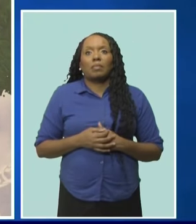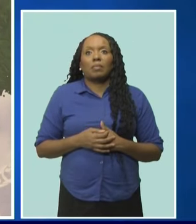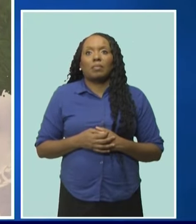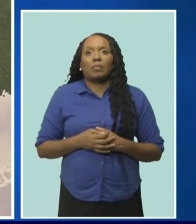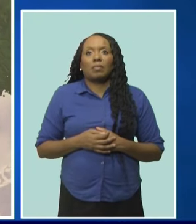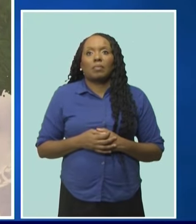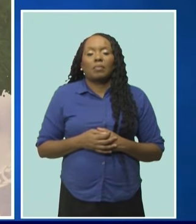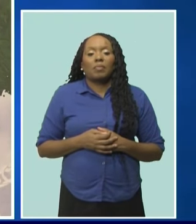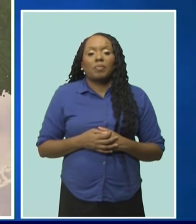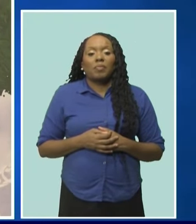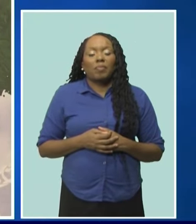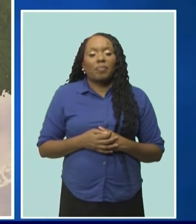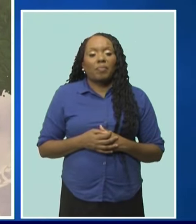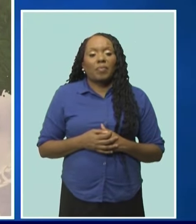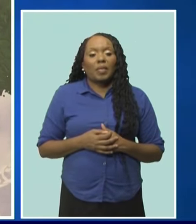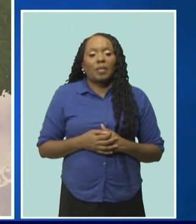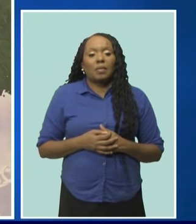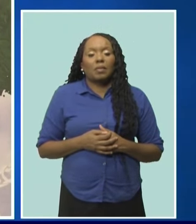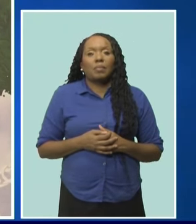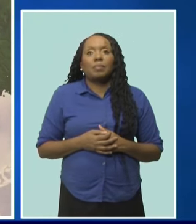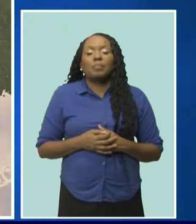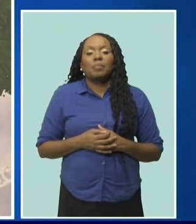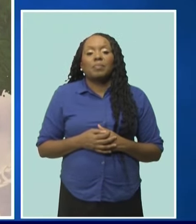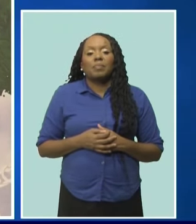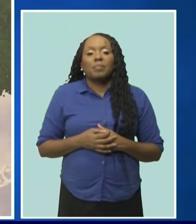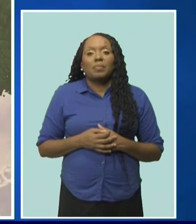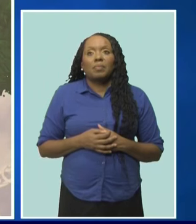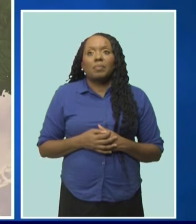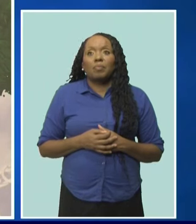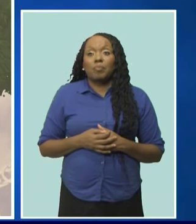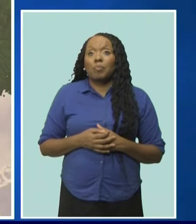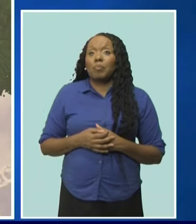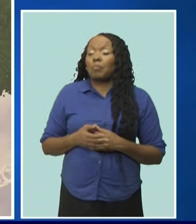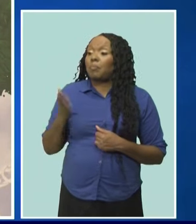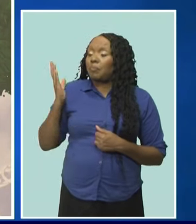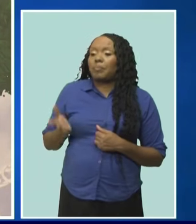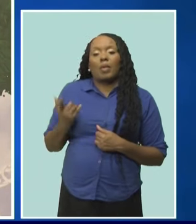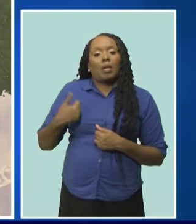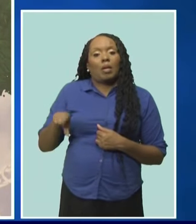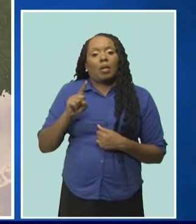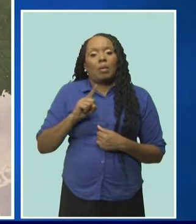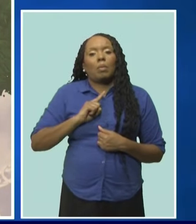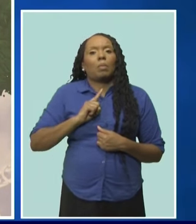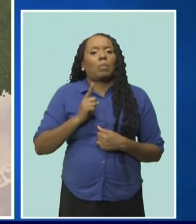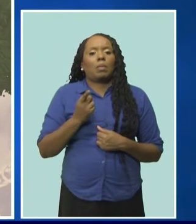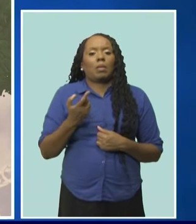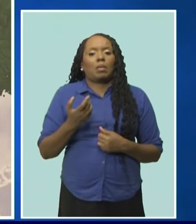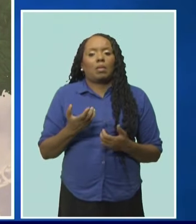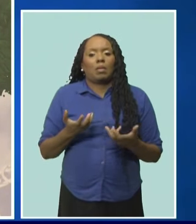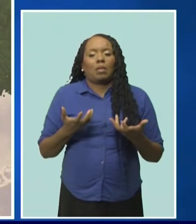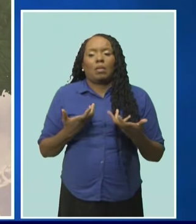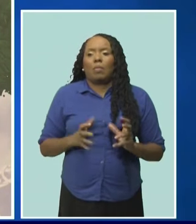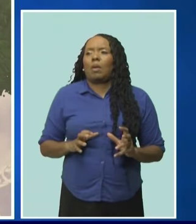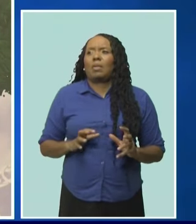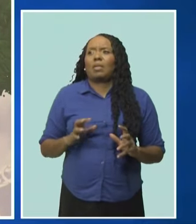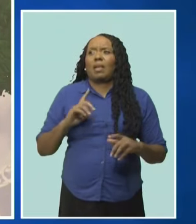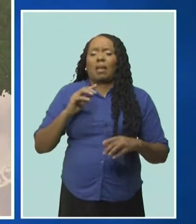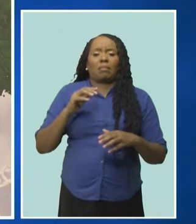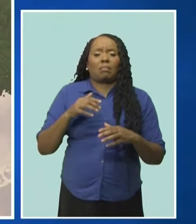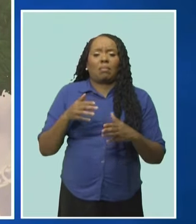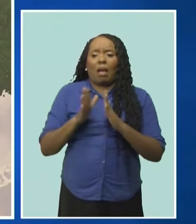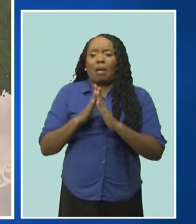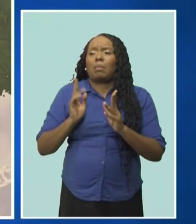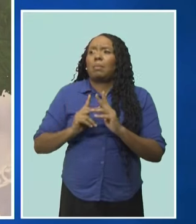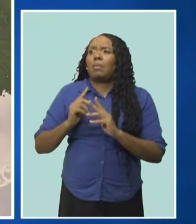going outside of who we are, but we thought about how we can grow the South-to